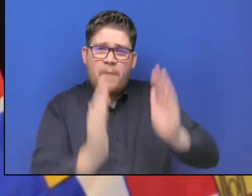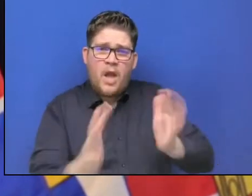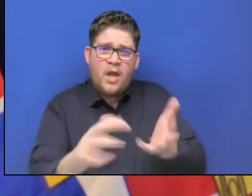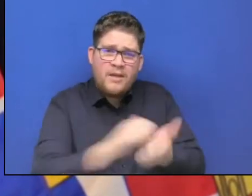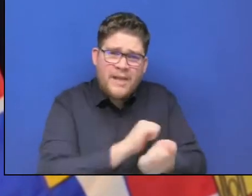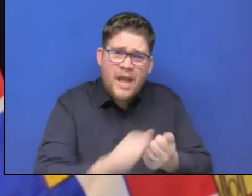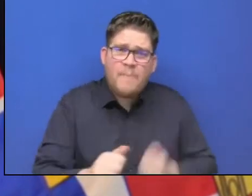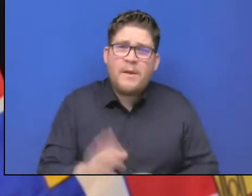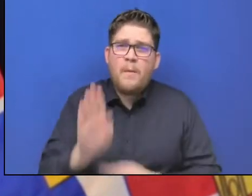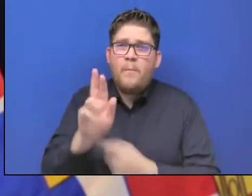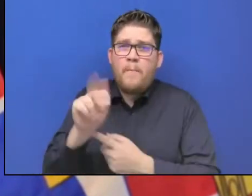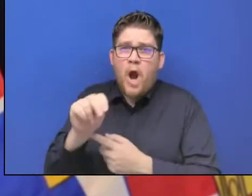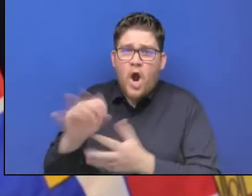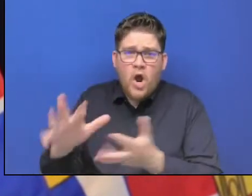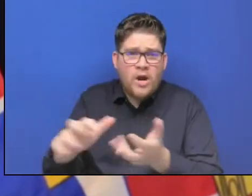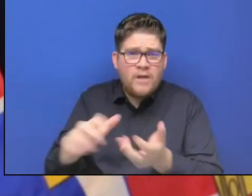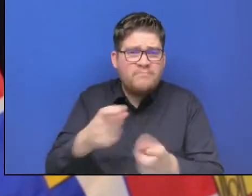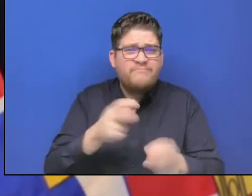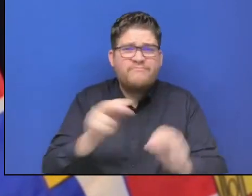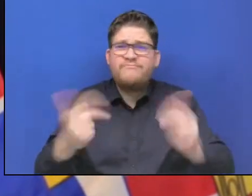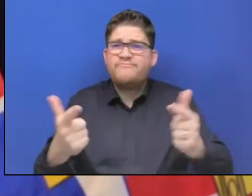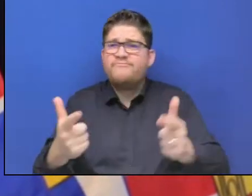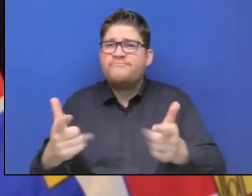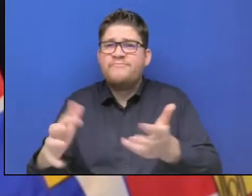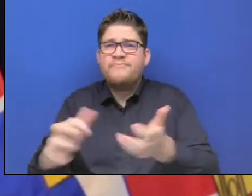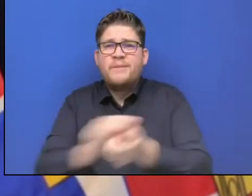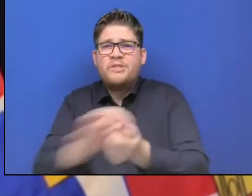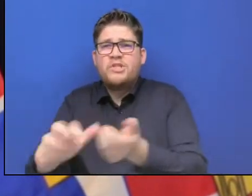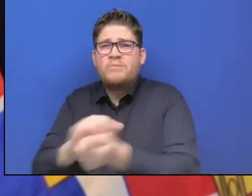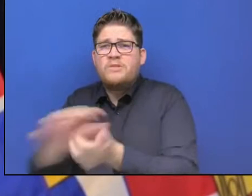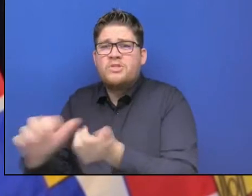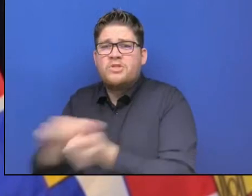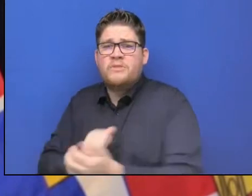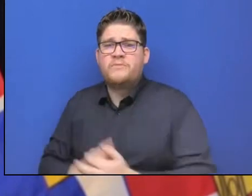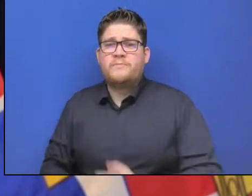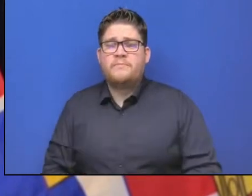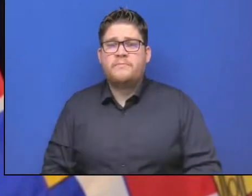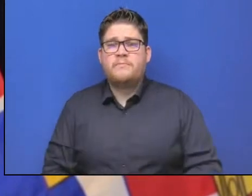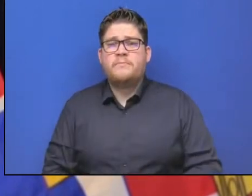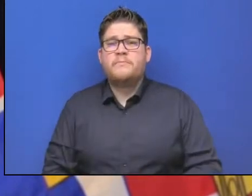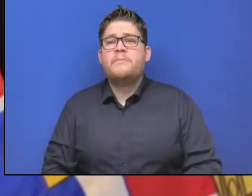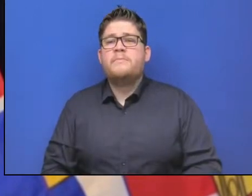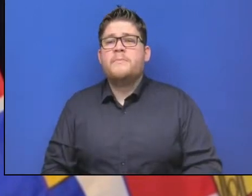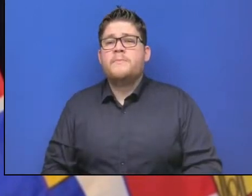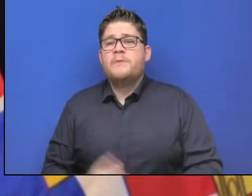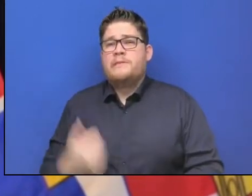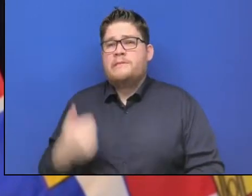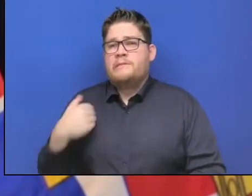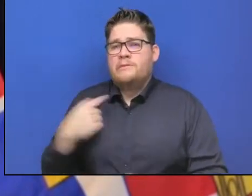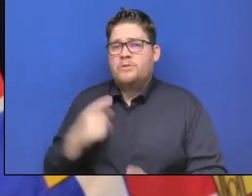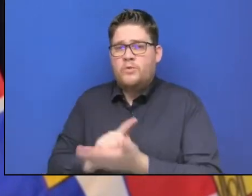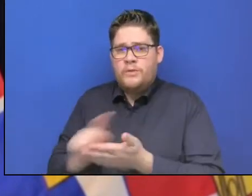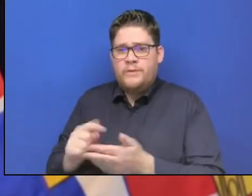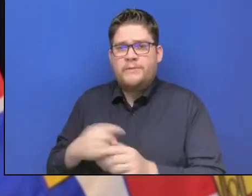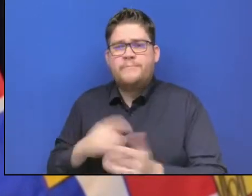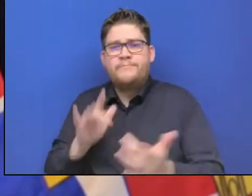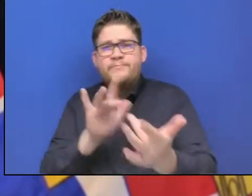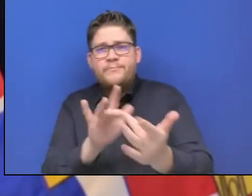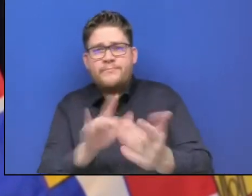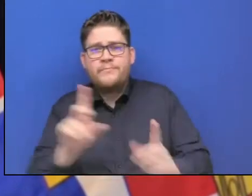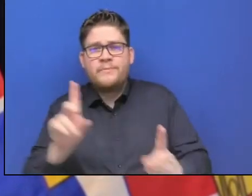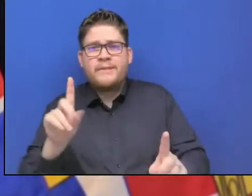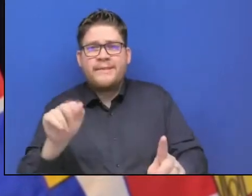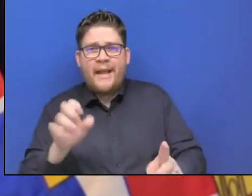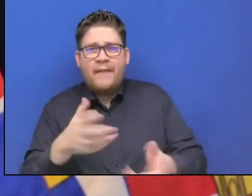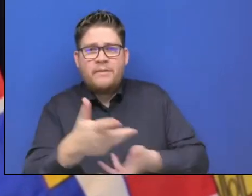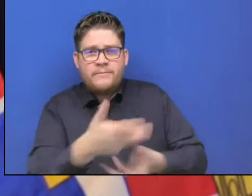week, along with a long list of other farmers, I've sent Dave a message and he's responded back. Sometimes it's just a good night.